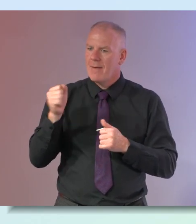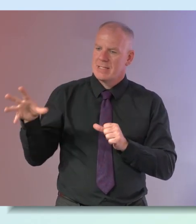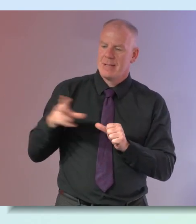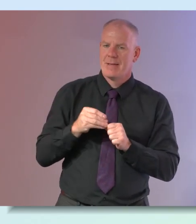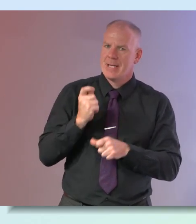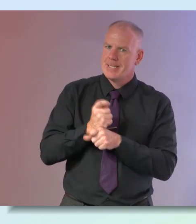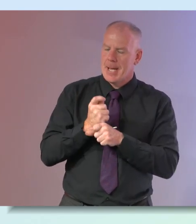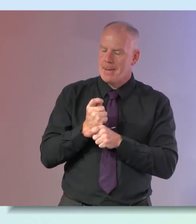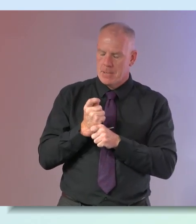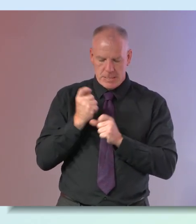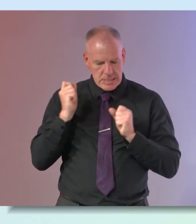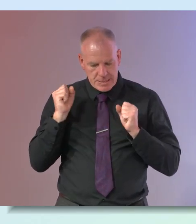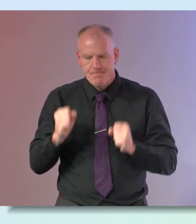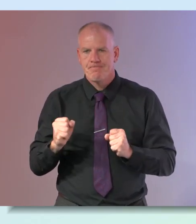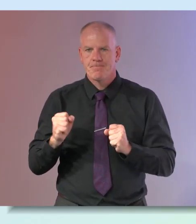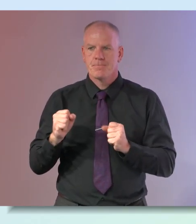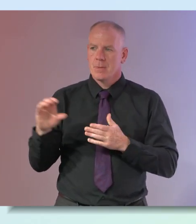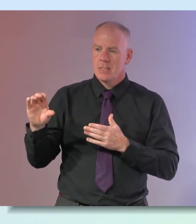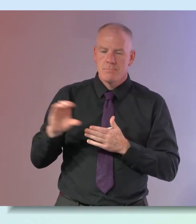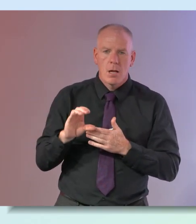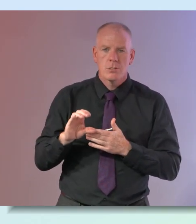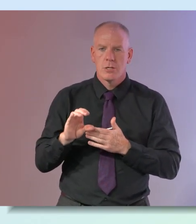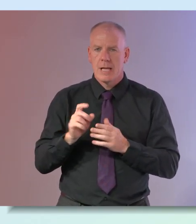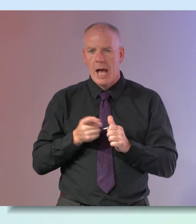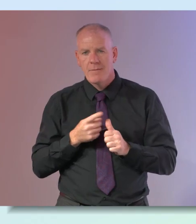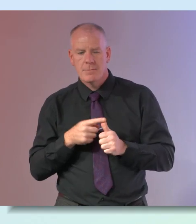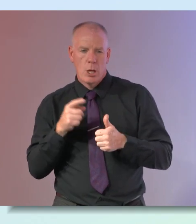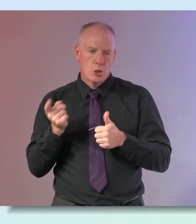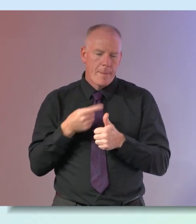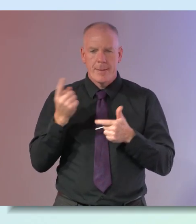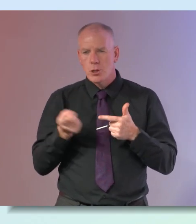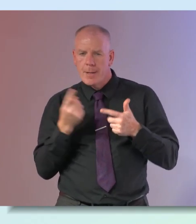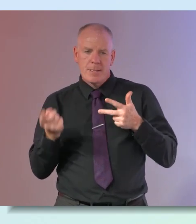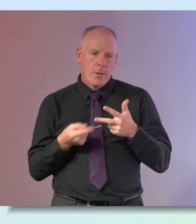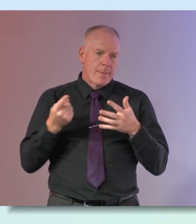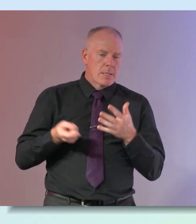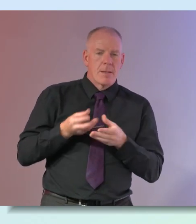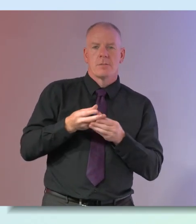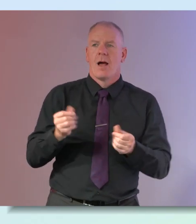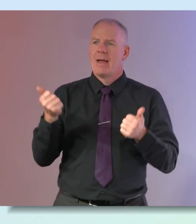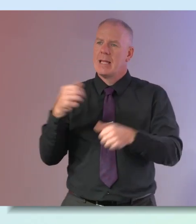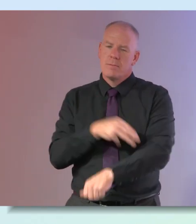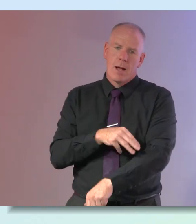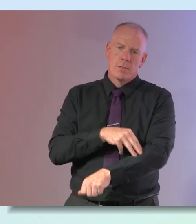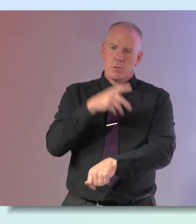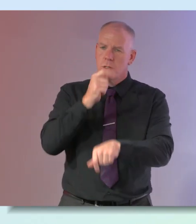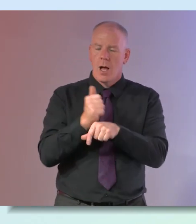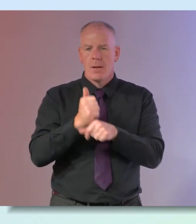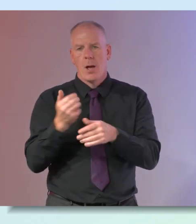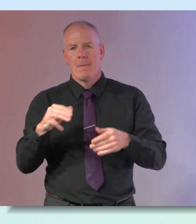women and you know sponsored ads online saying you know this supplement this supplement to cure all ales when it comes to